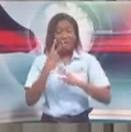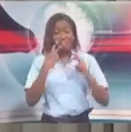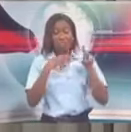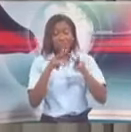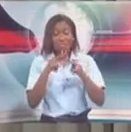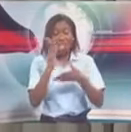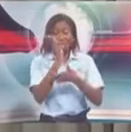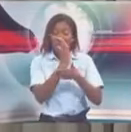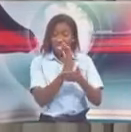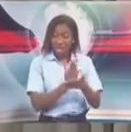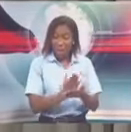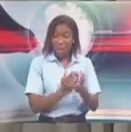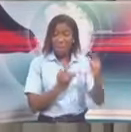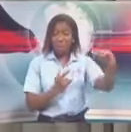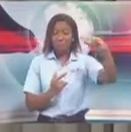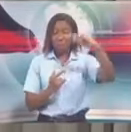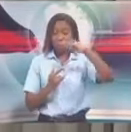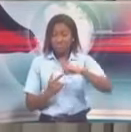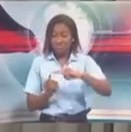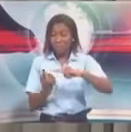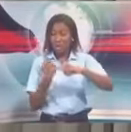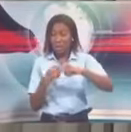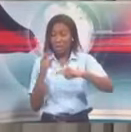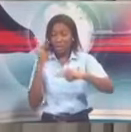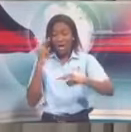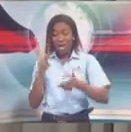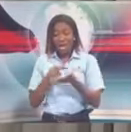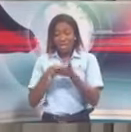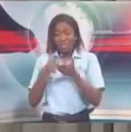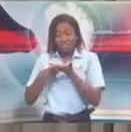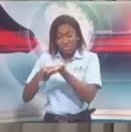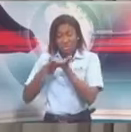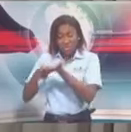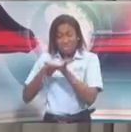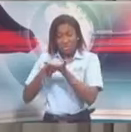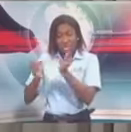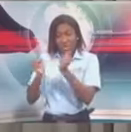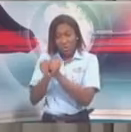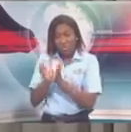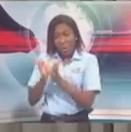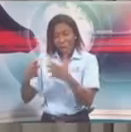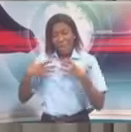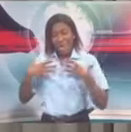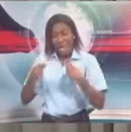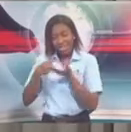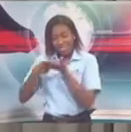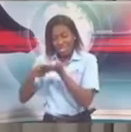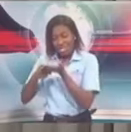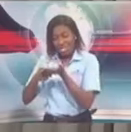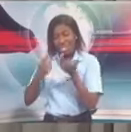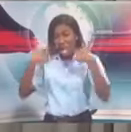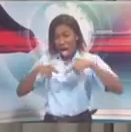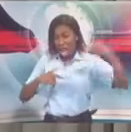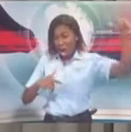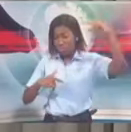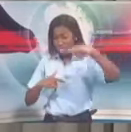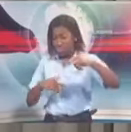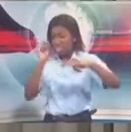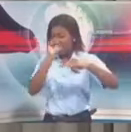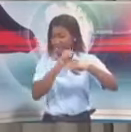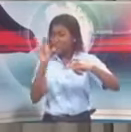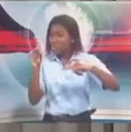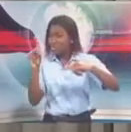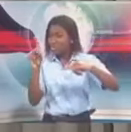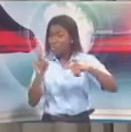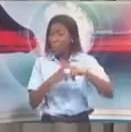certain groups in, after very careful consideration and discussions with our public health experts, they have been going into state